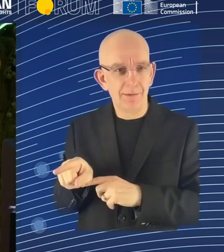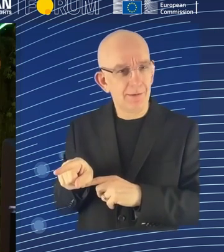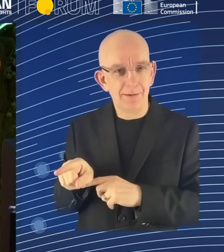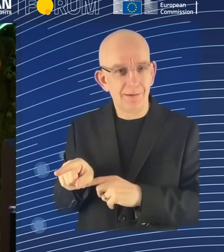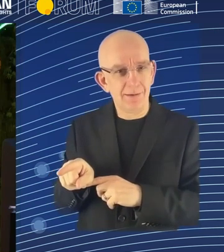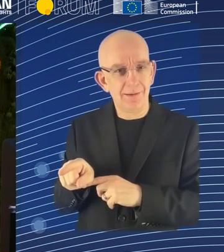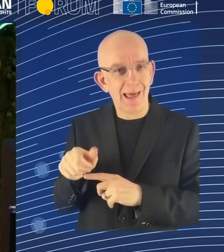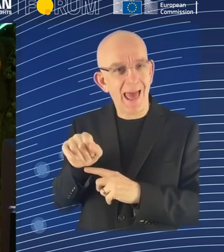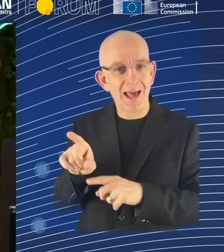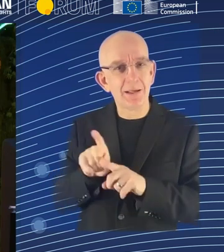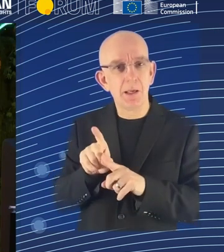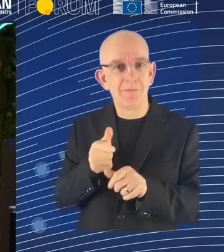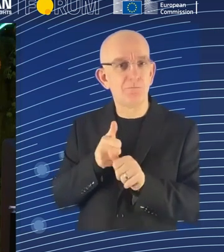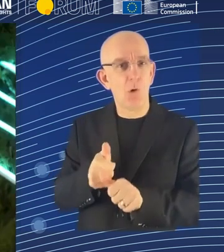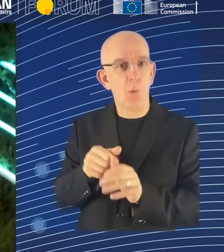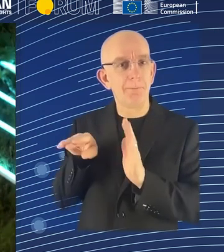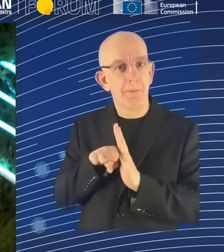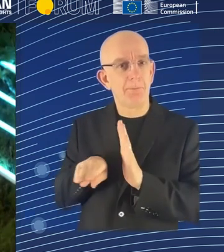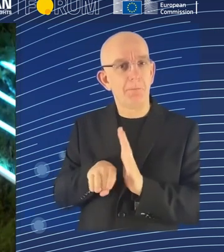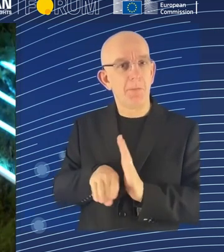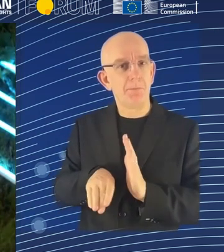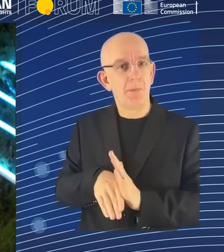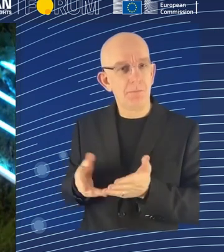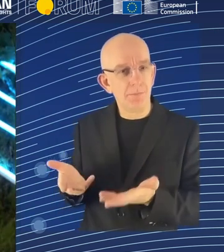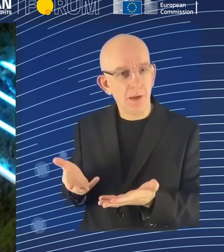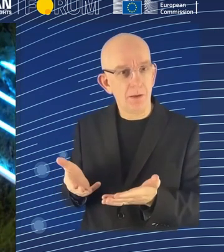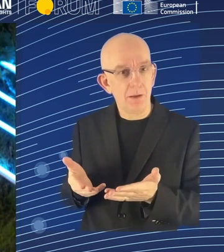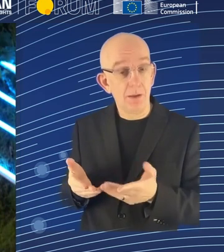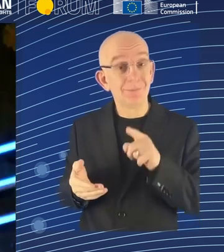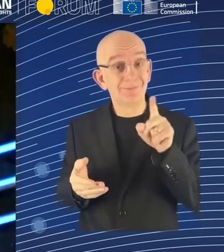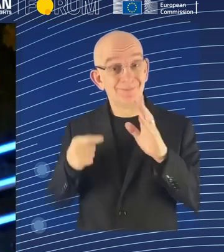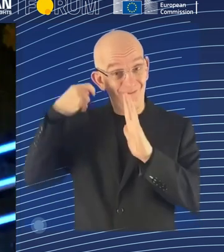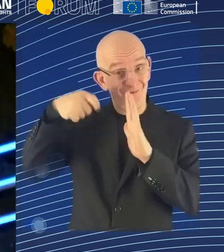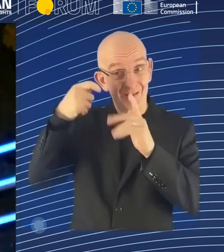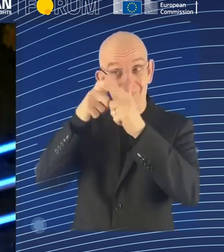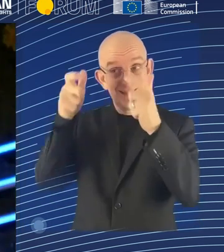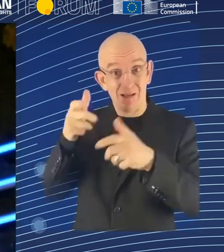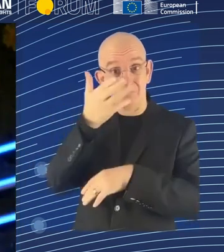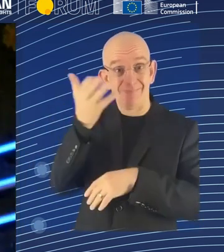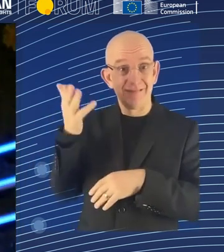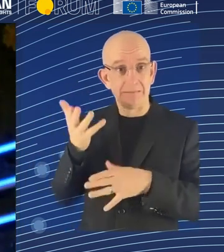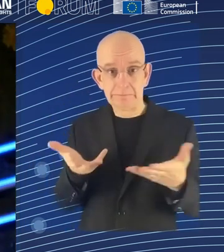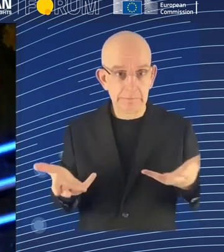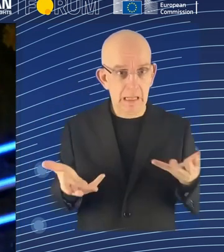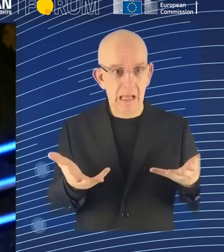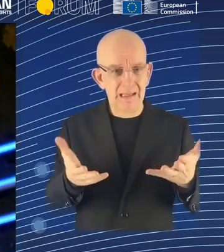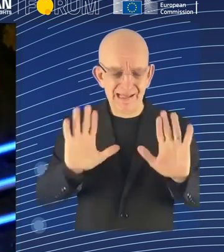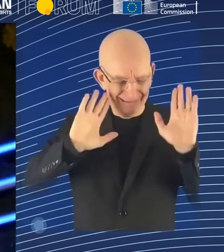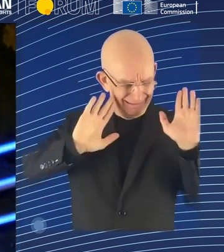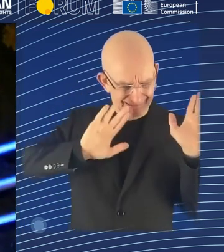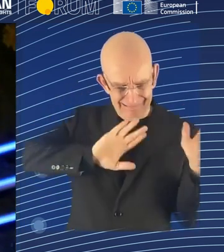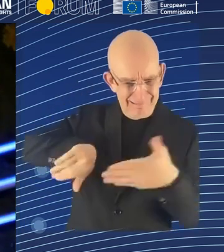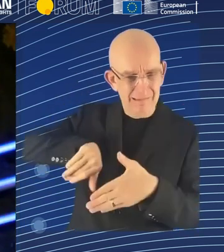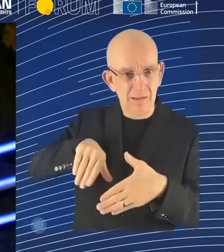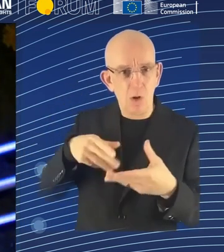So the second question that was on the table is, well, who, so of course these AI systems would have to be trained by existing scripts,